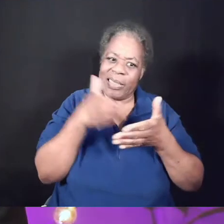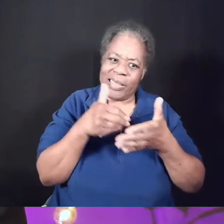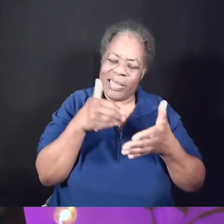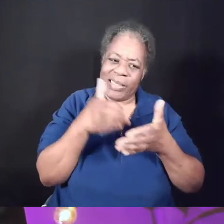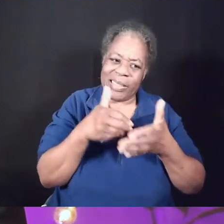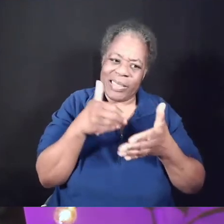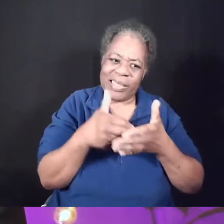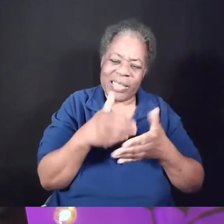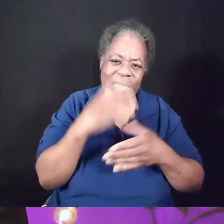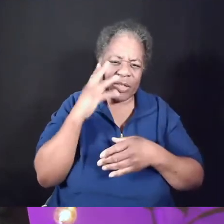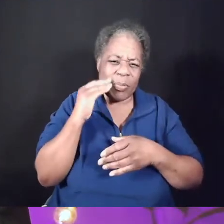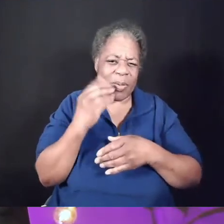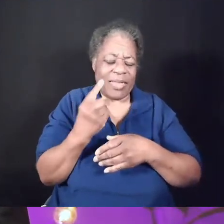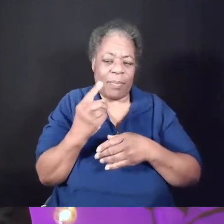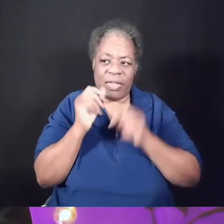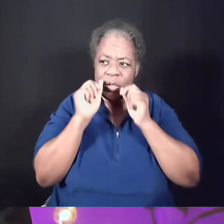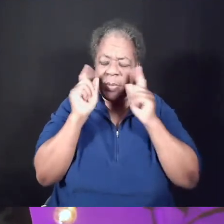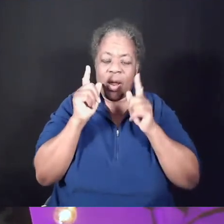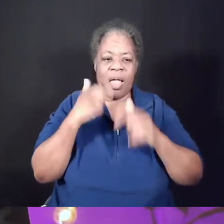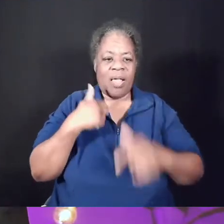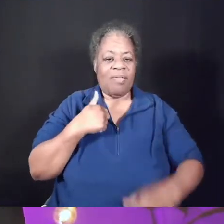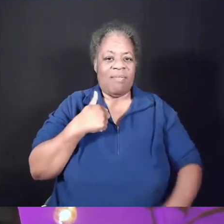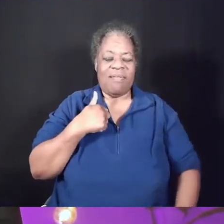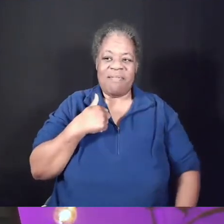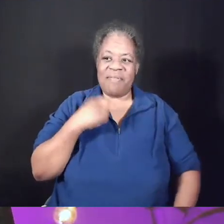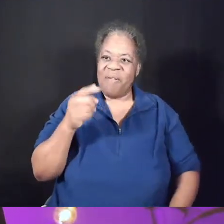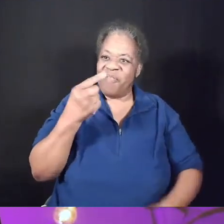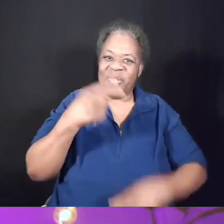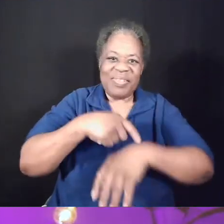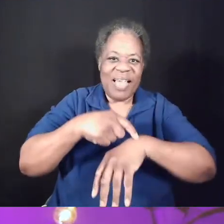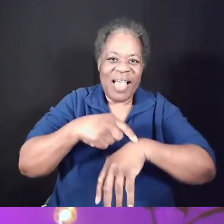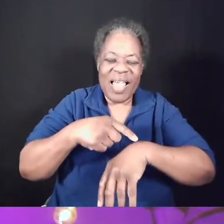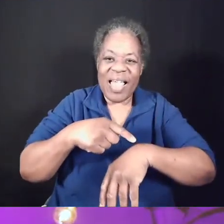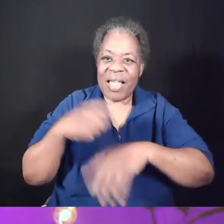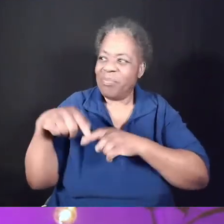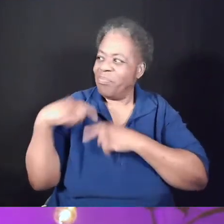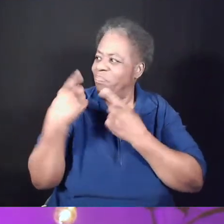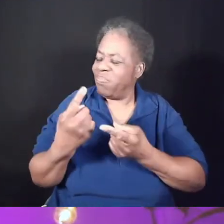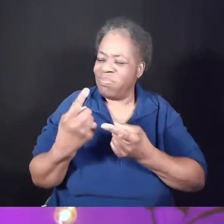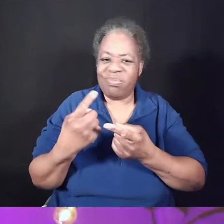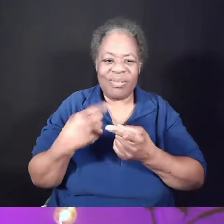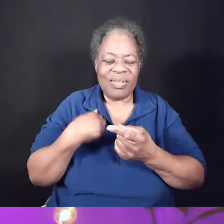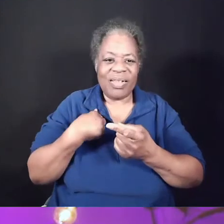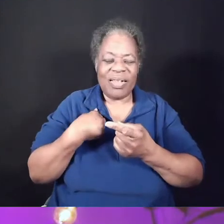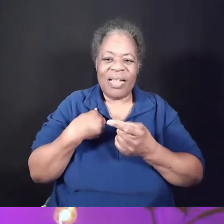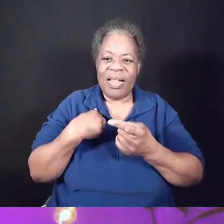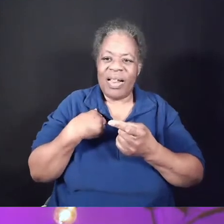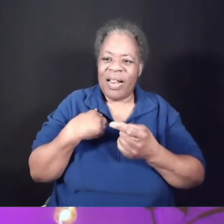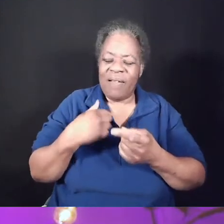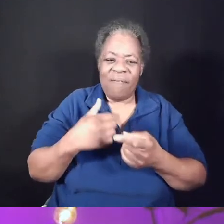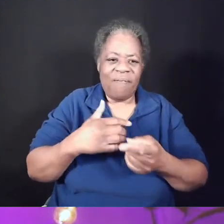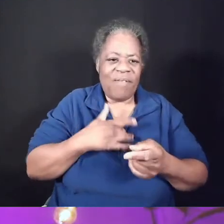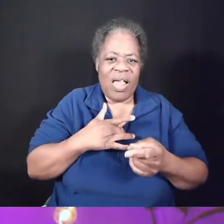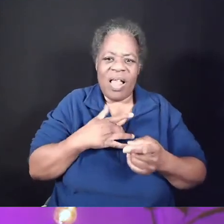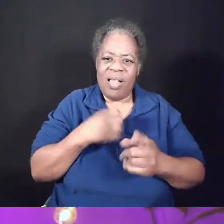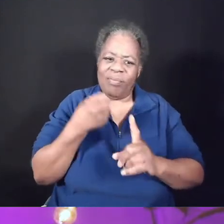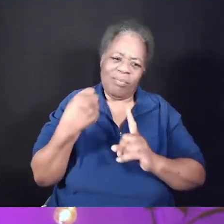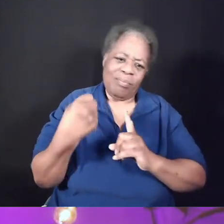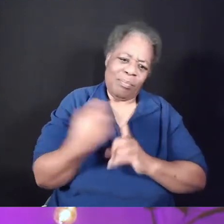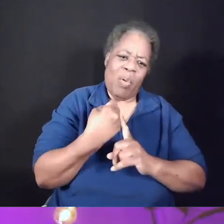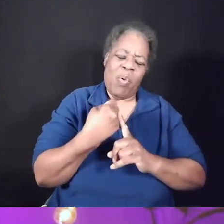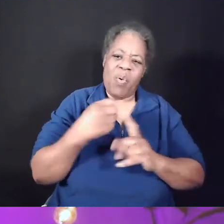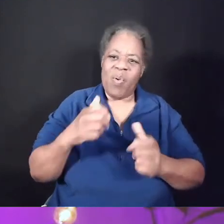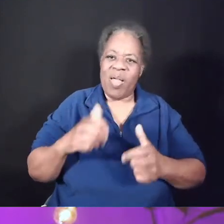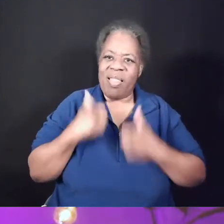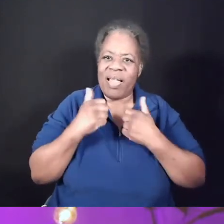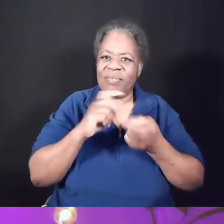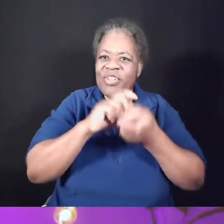very surprising. It was the first time in my life that I saw a huge life-altering change coming, but I didn't know exactly